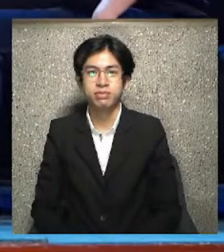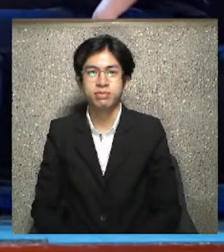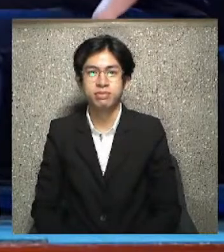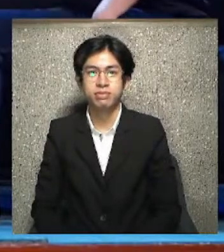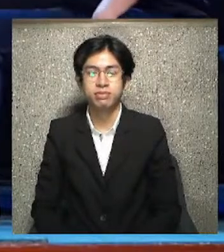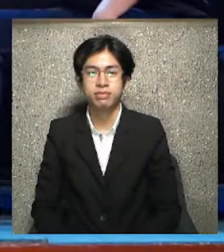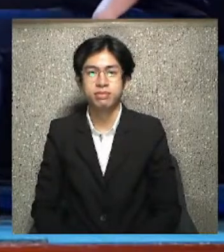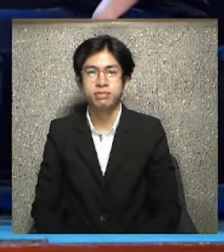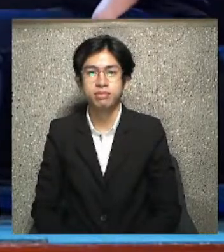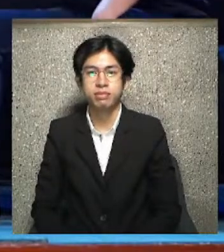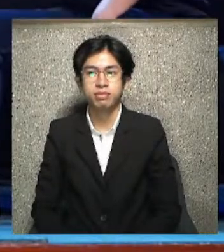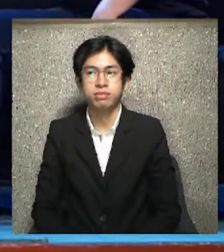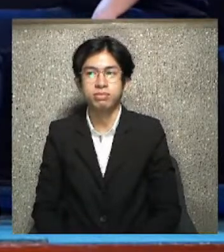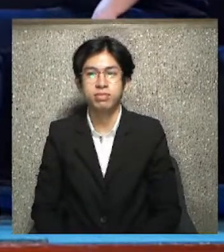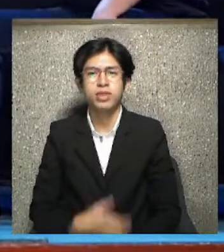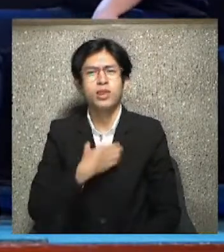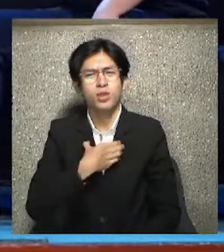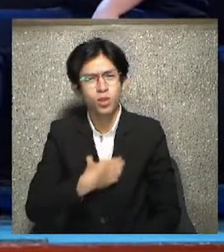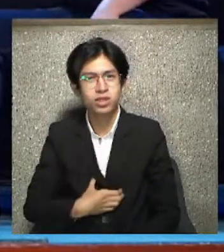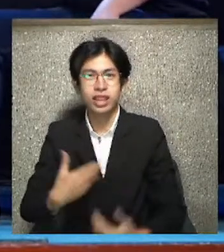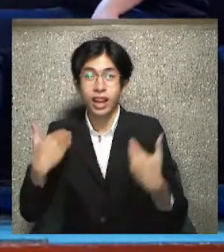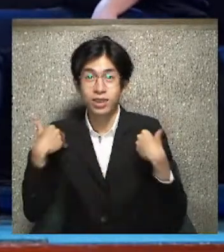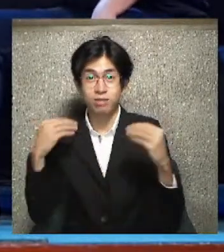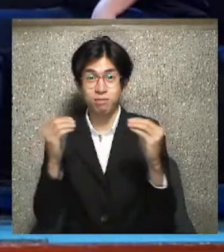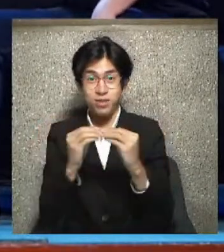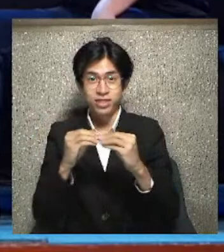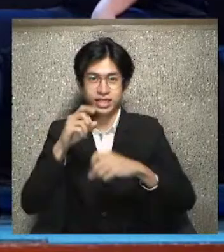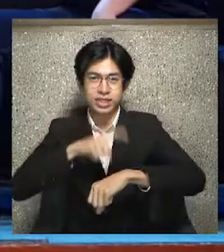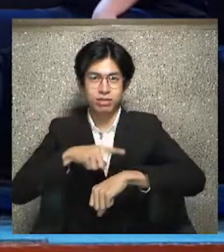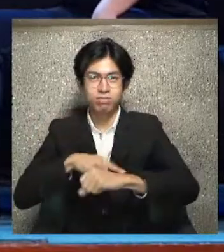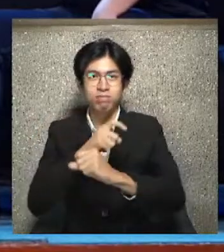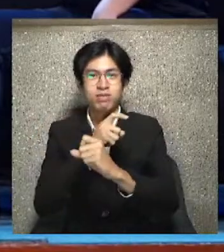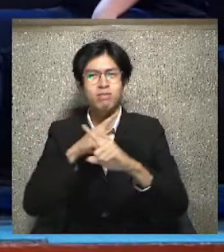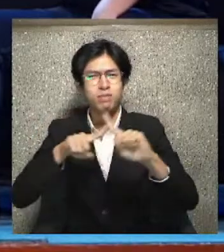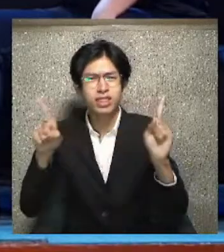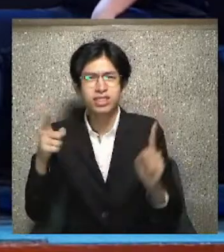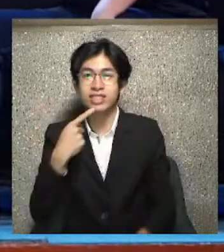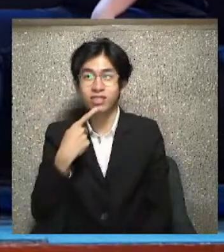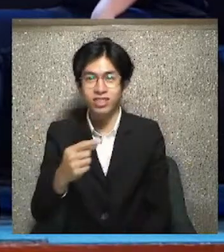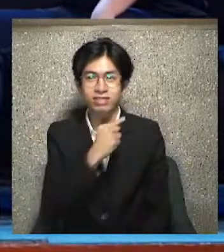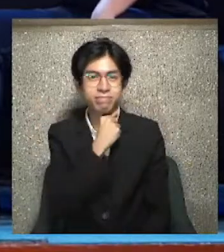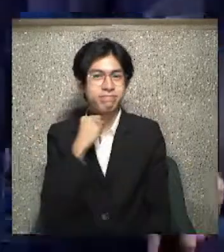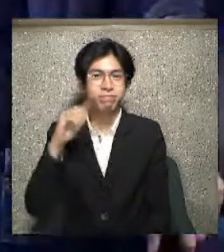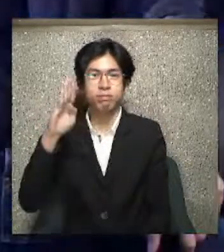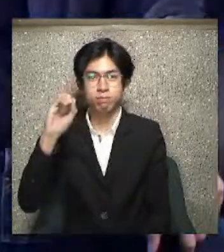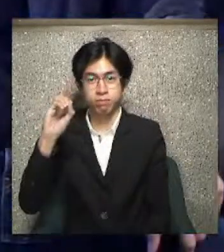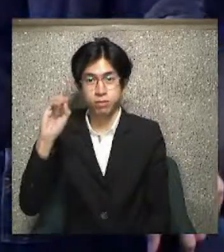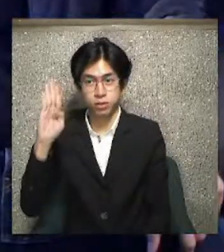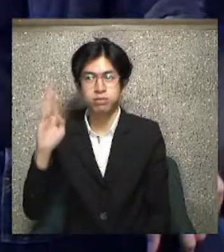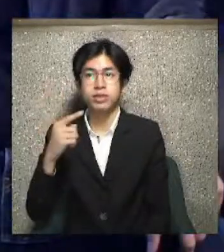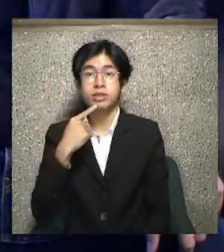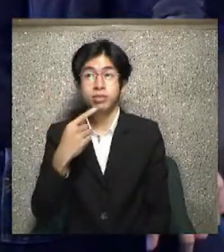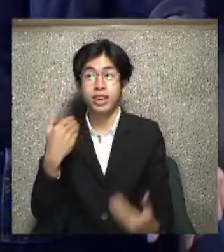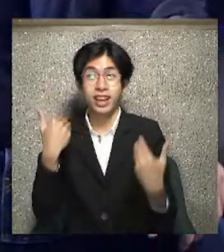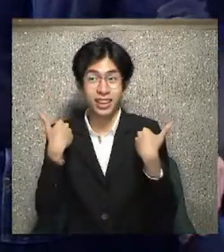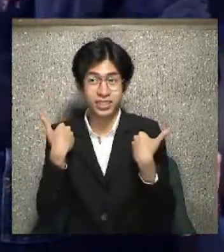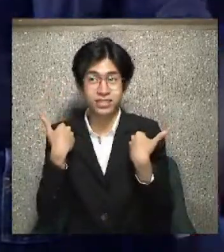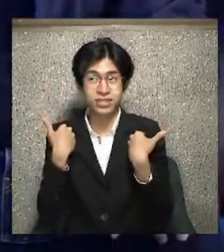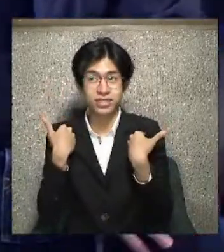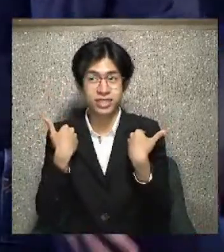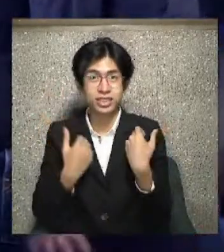I wish we had more time. But to follow through what Father Bob has mentioned, we have the Sacrament of Confession